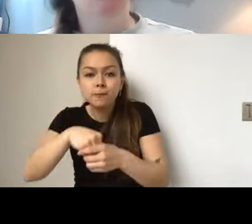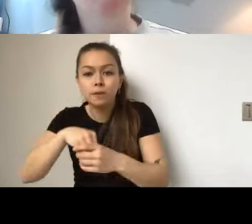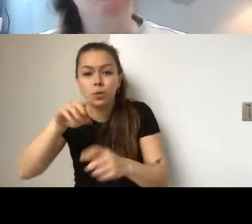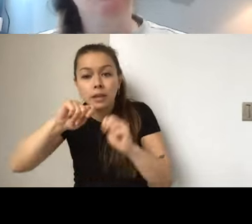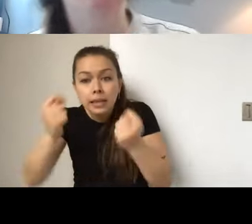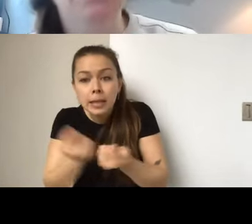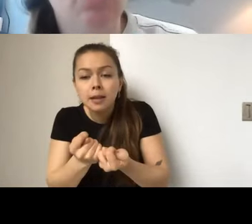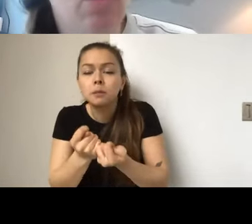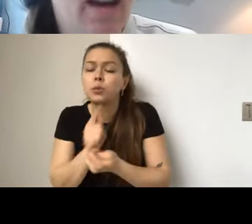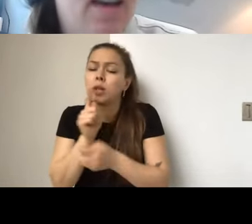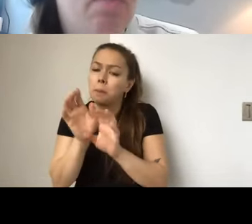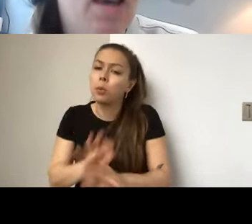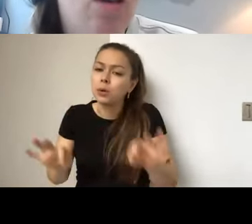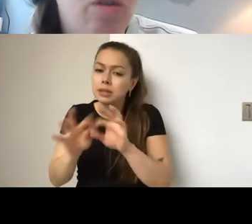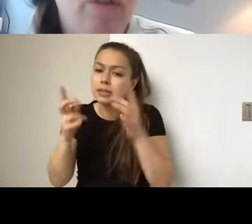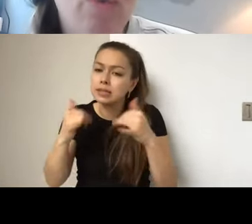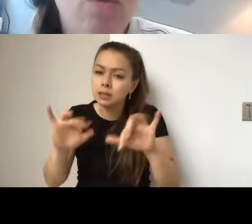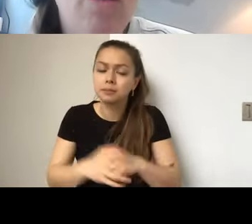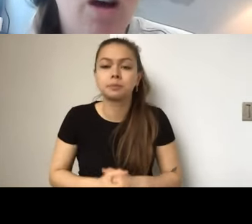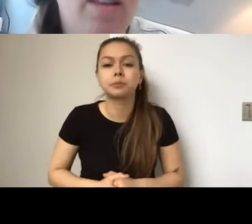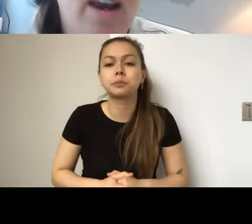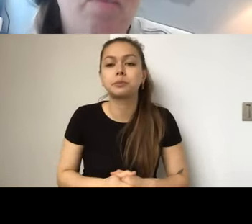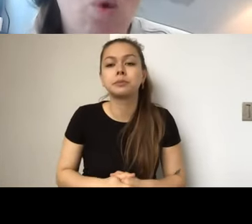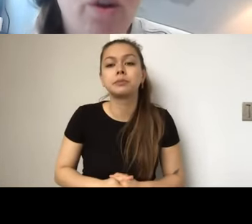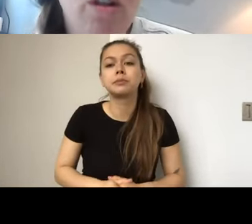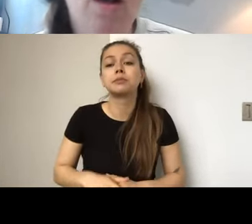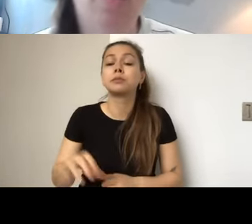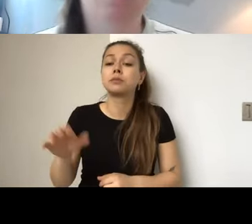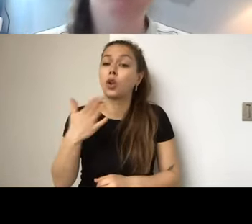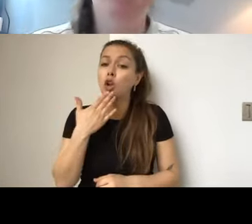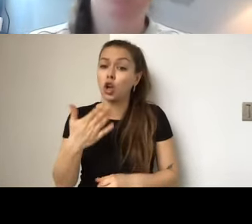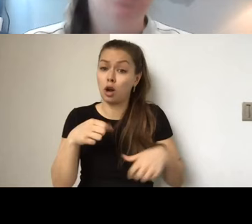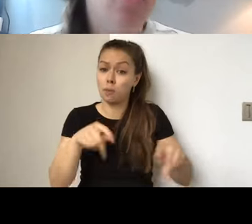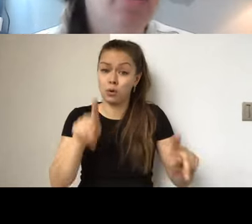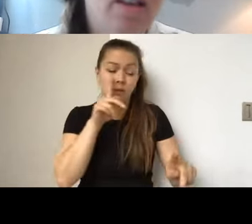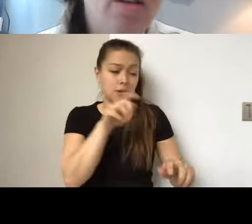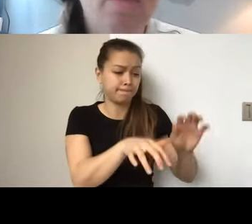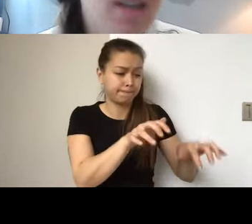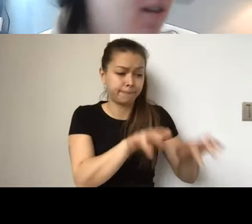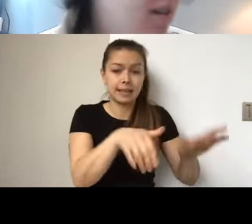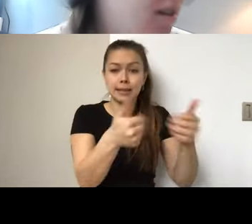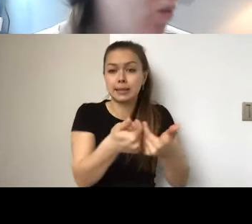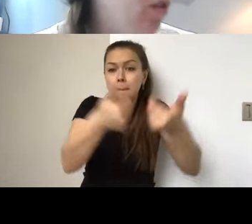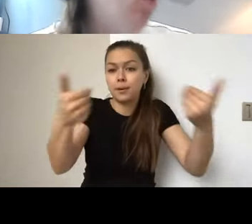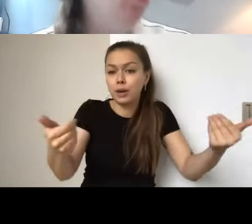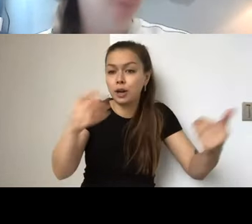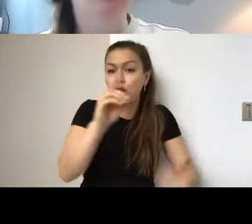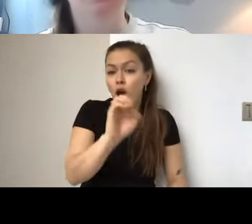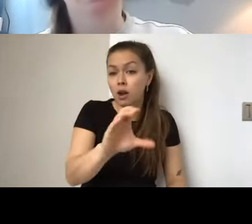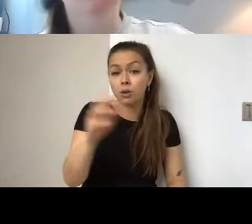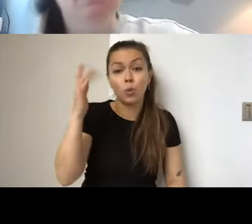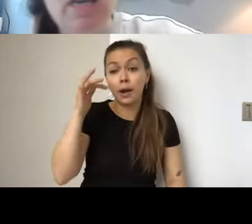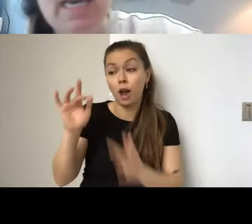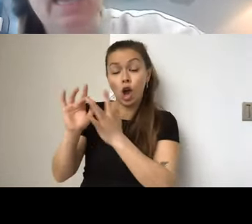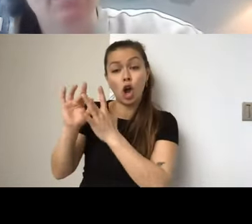You will be submitting your grant application through the online portal, but certainly there have been instances where the portal